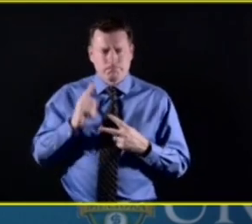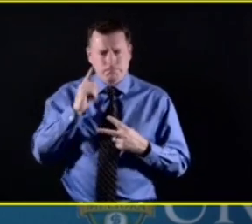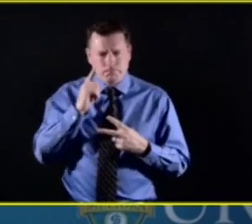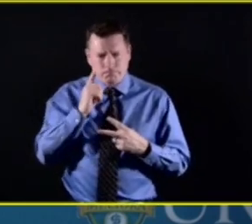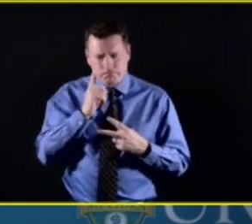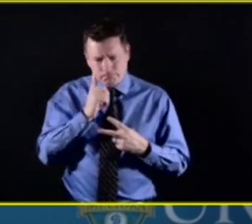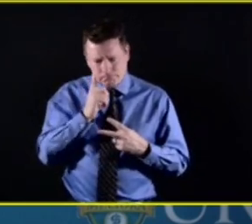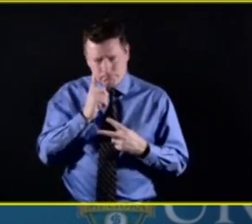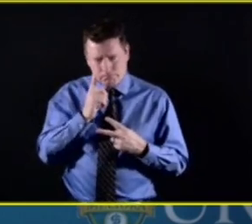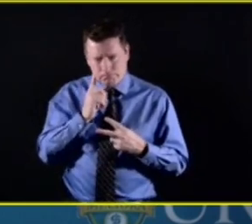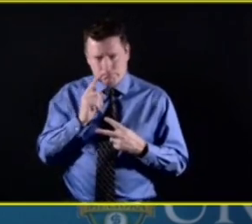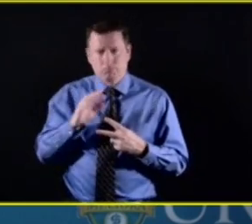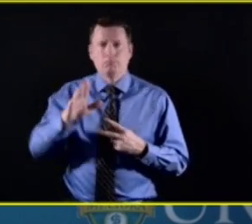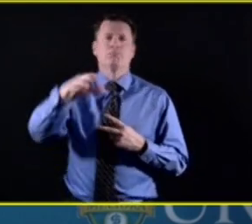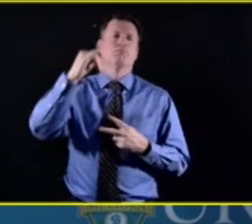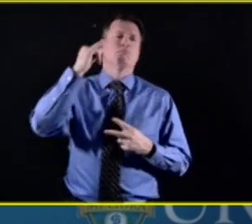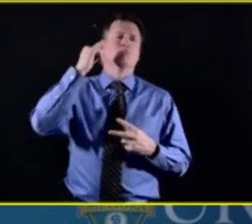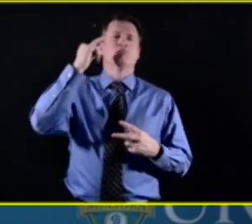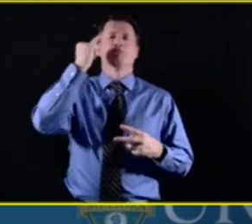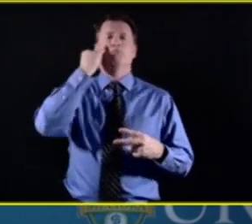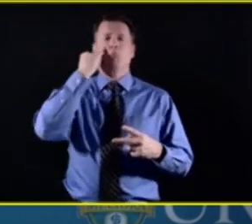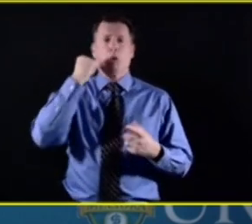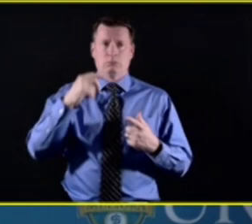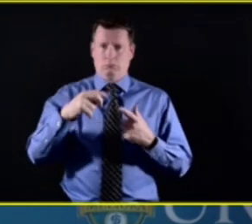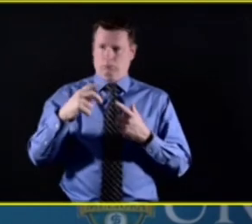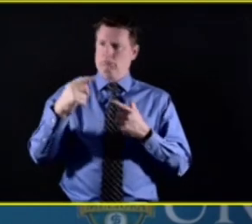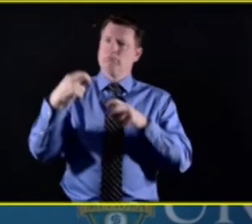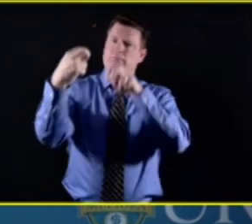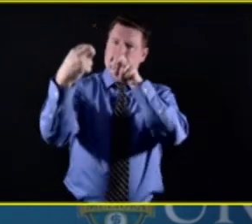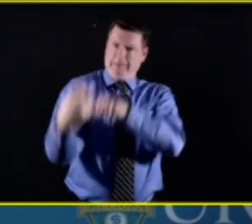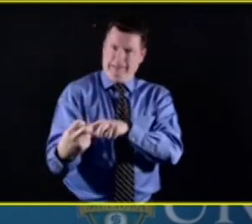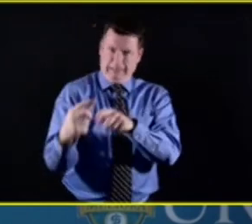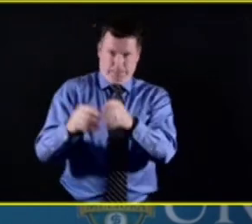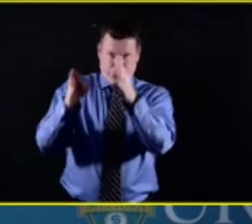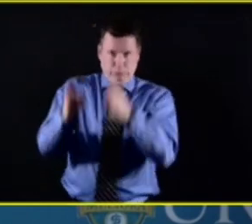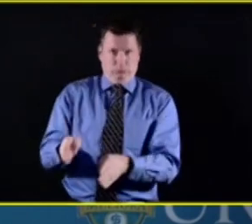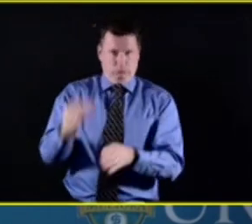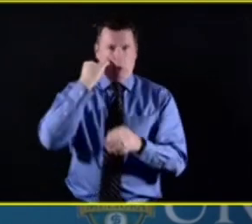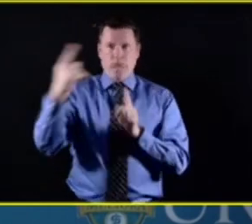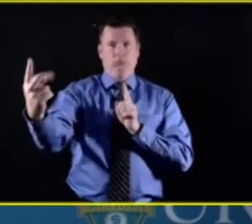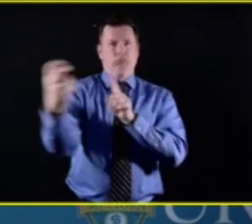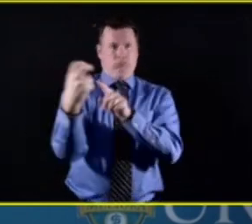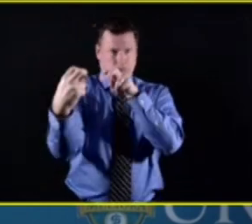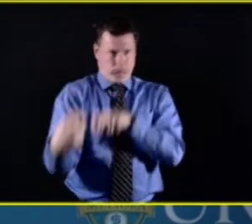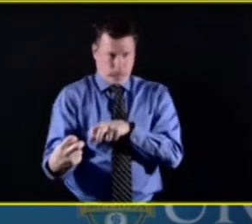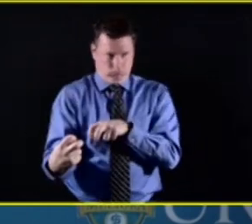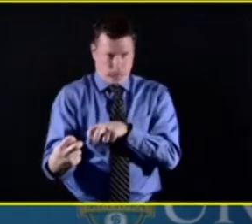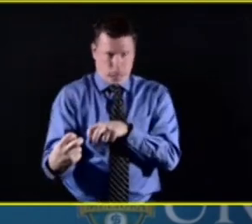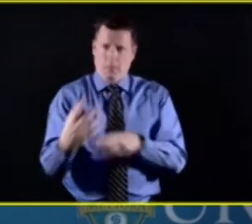meetings in person? What's missing over doing them by phone or by video chat?